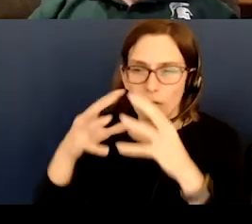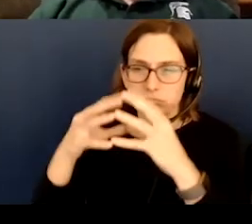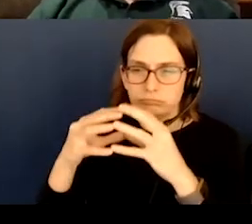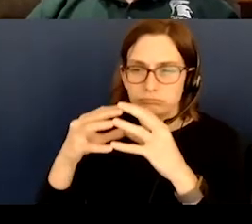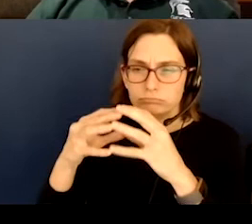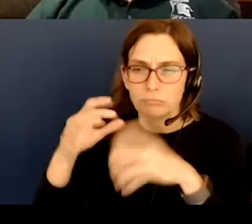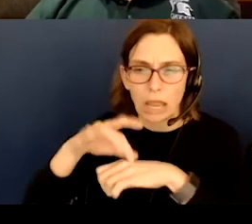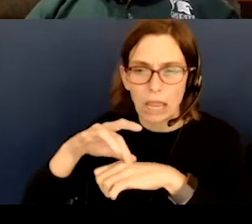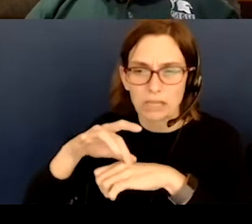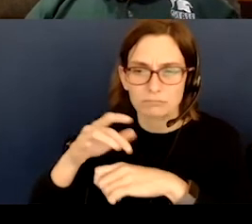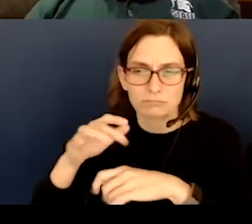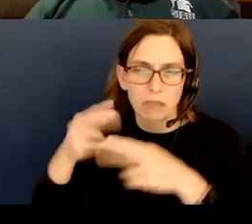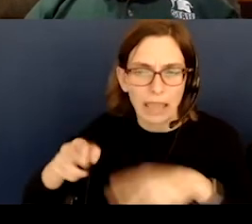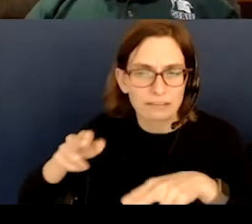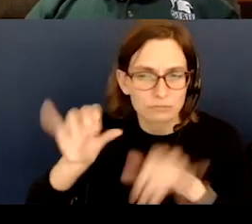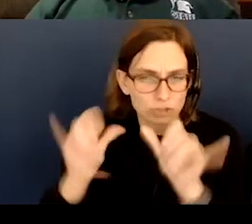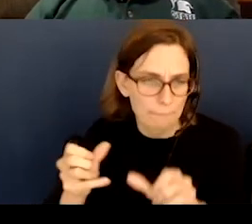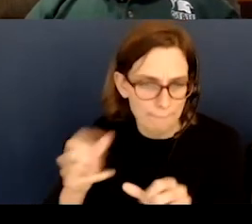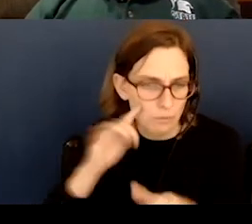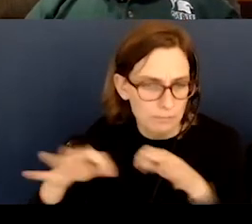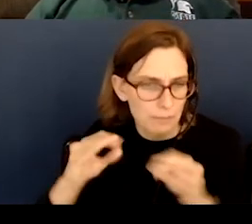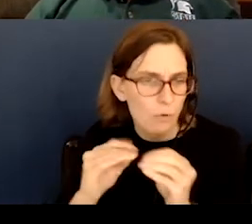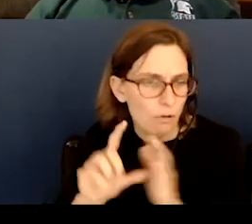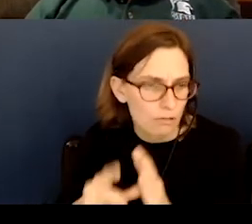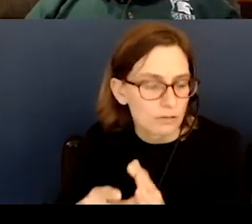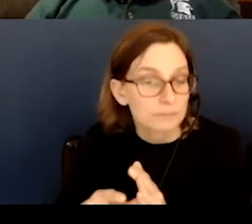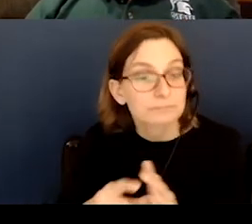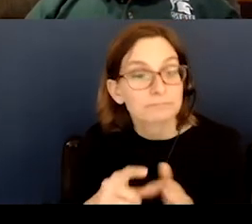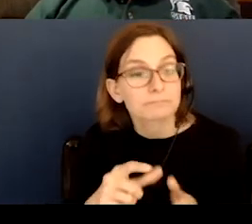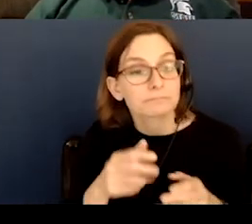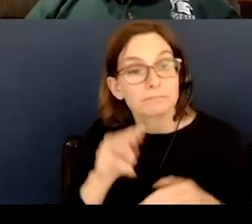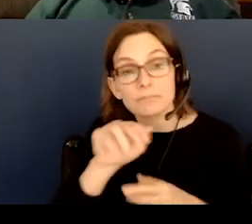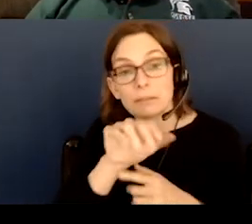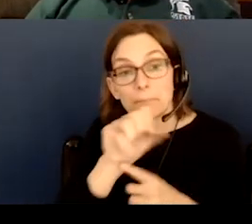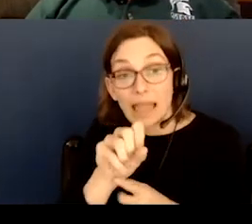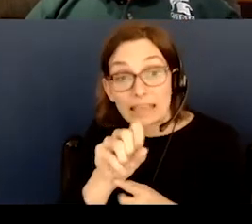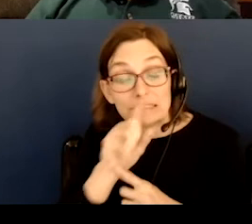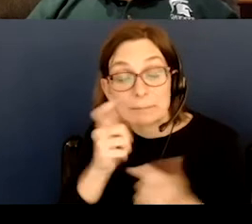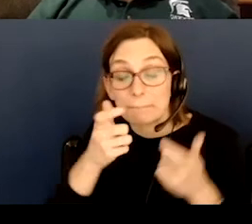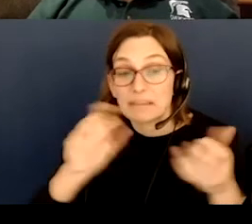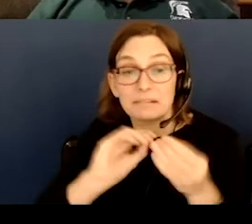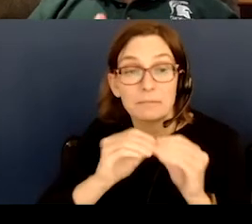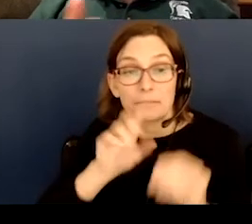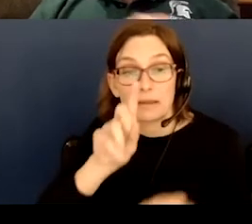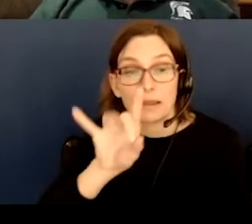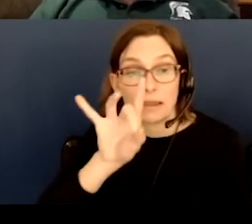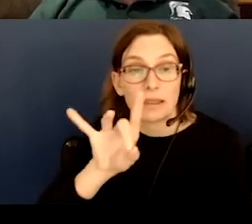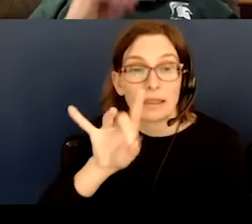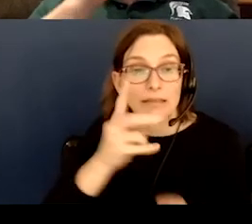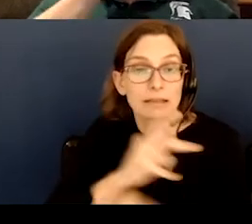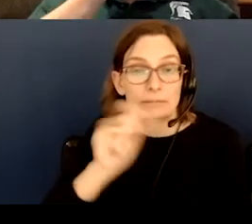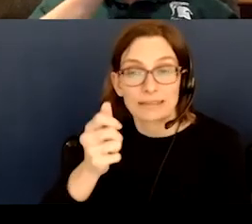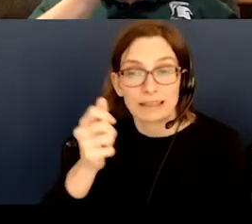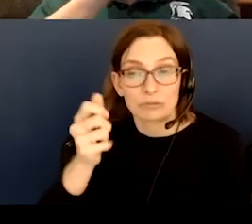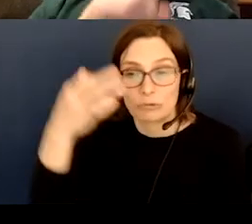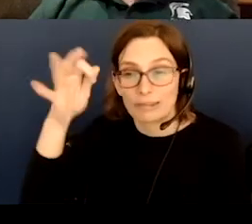explain that later. The mass is an incredible number, eight times 10 to the 19th tons. I don't know